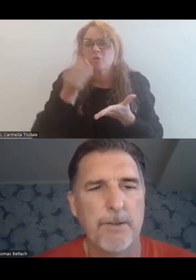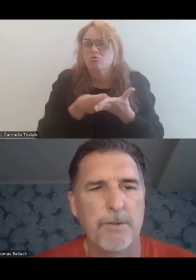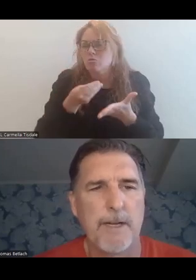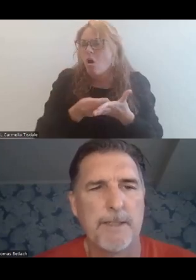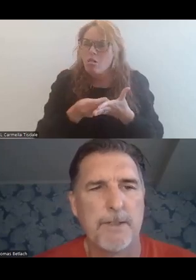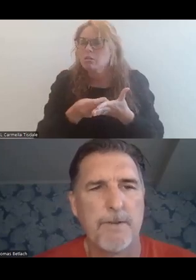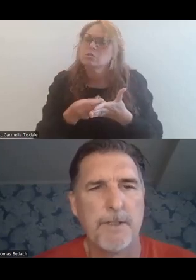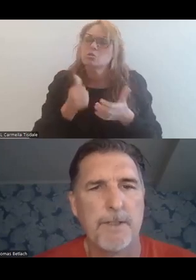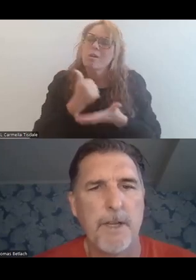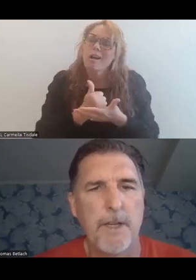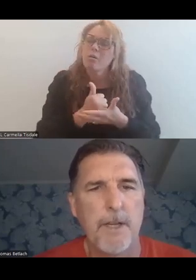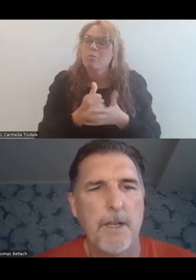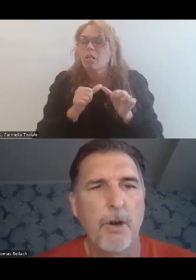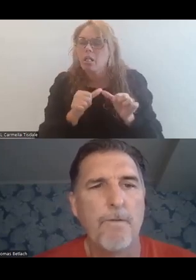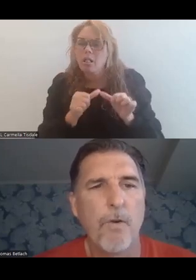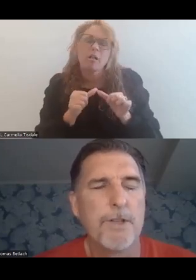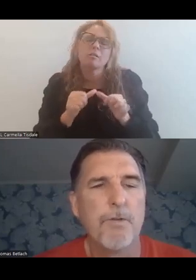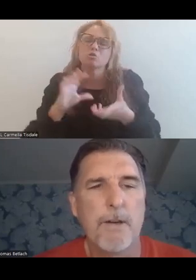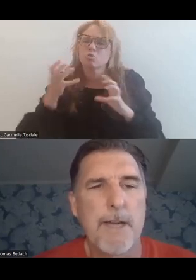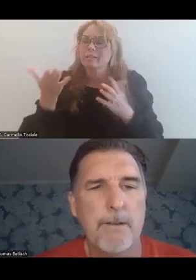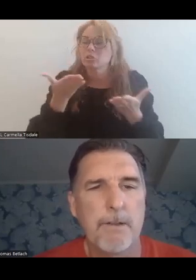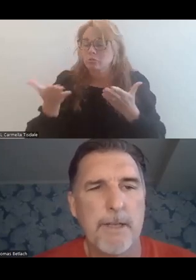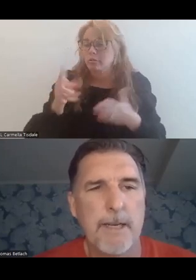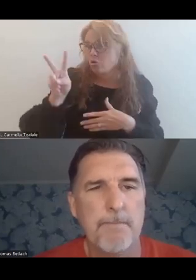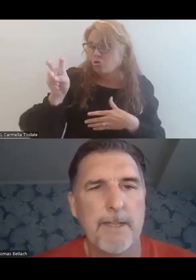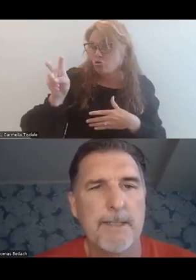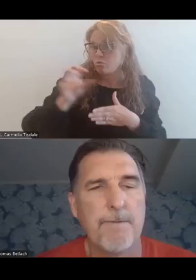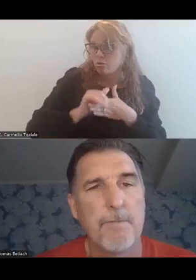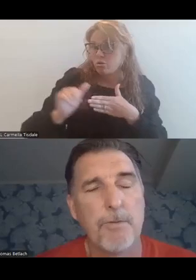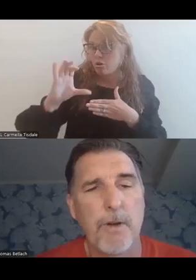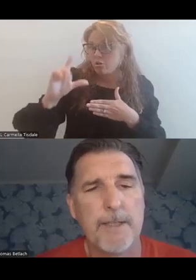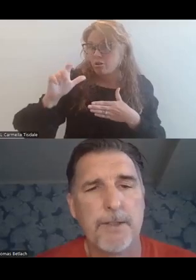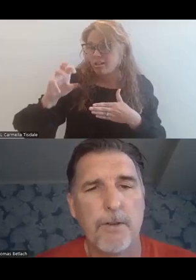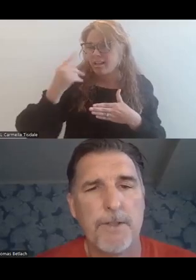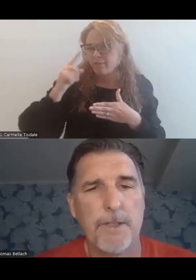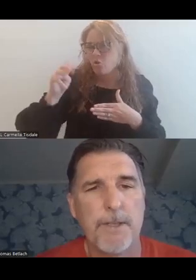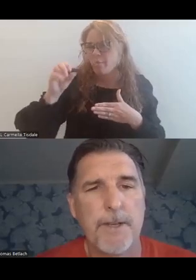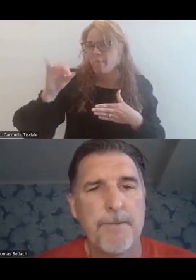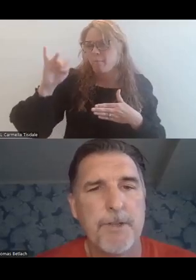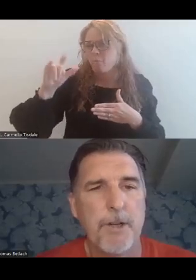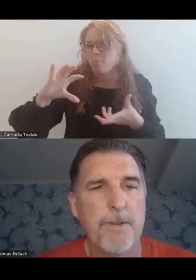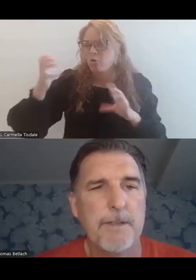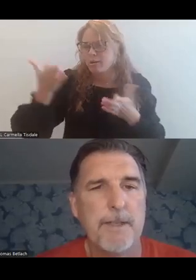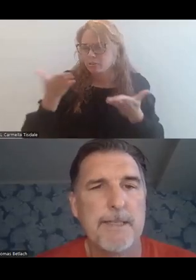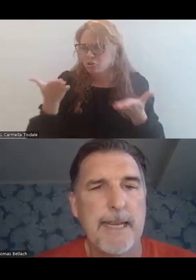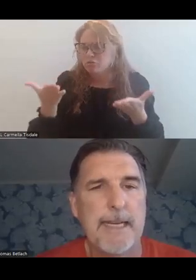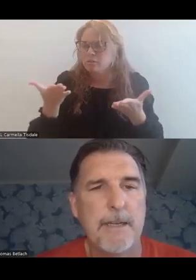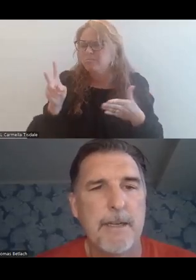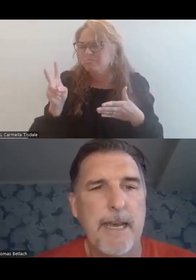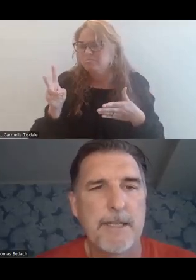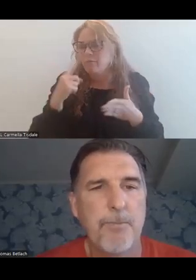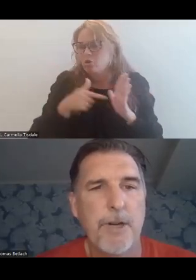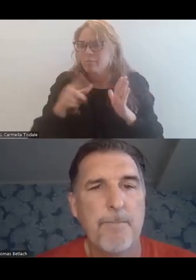help sustain those crisis services. So for a $200 claim, let's say for mobile crisis services, you know, the